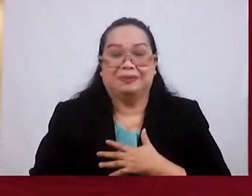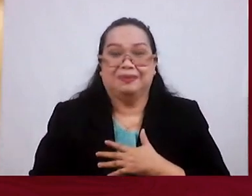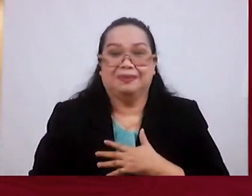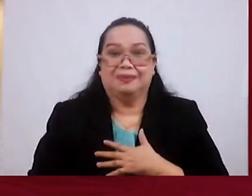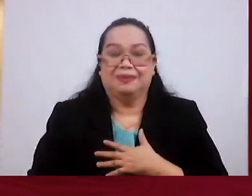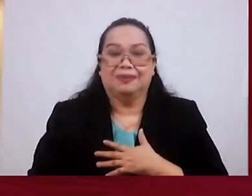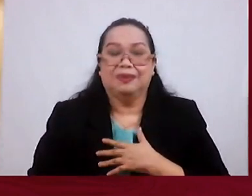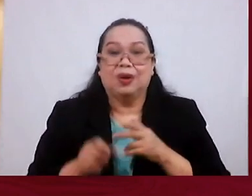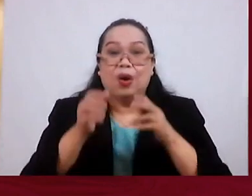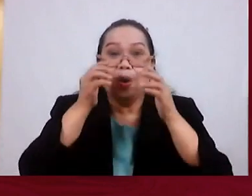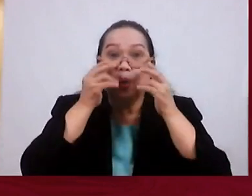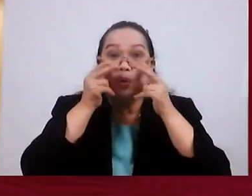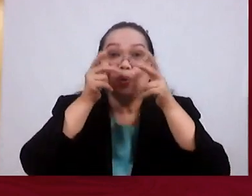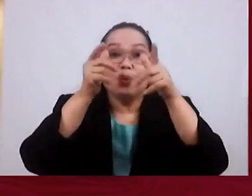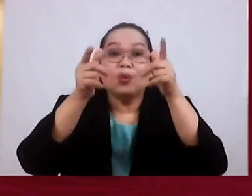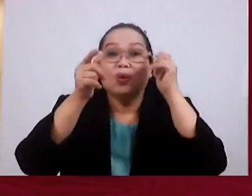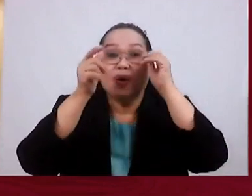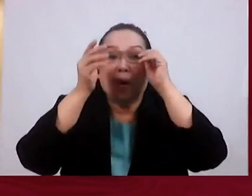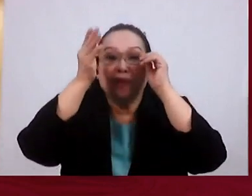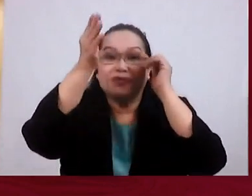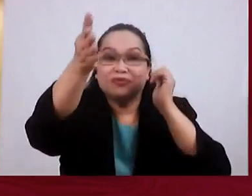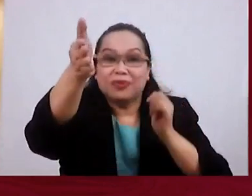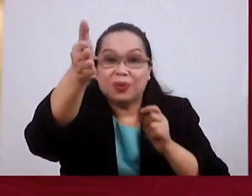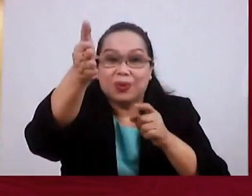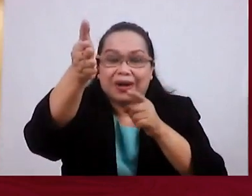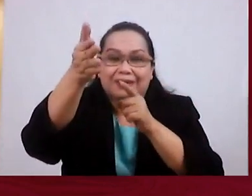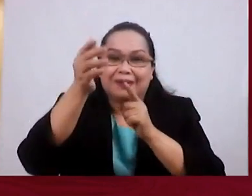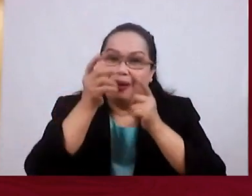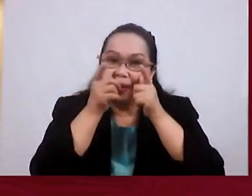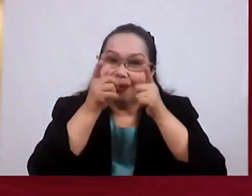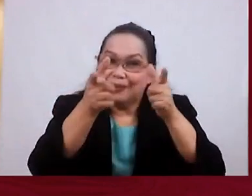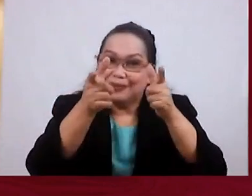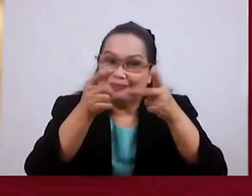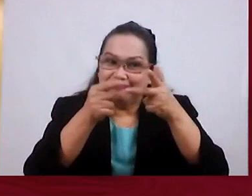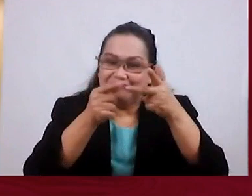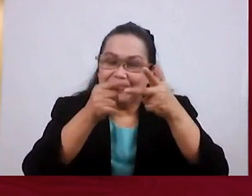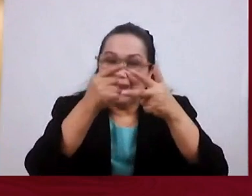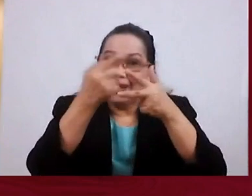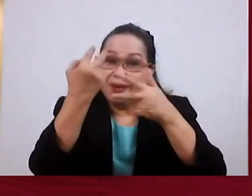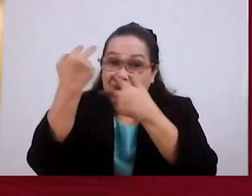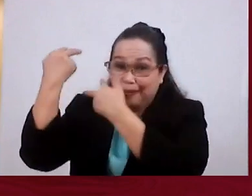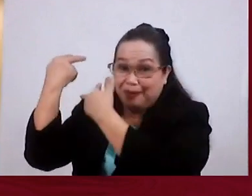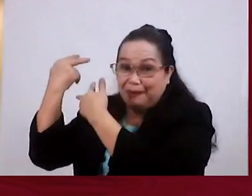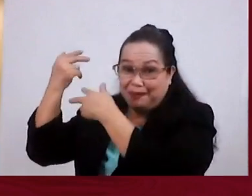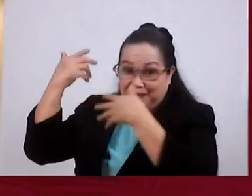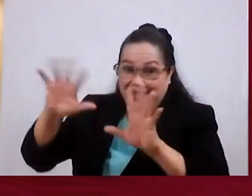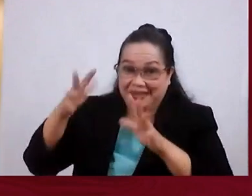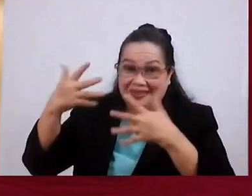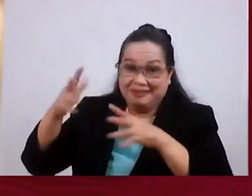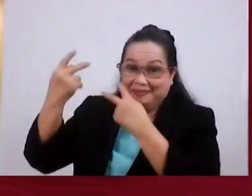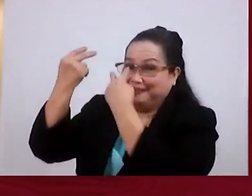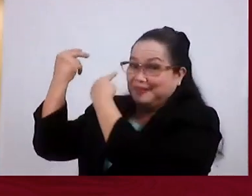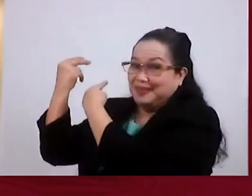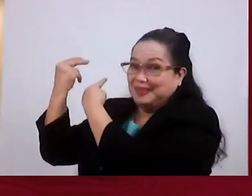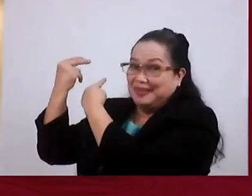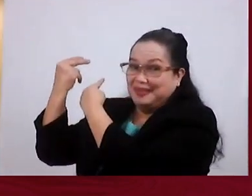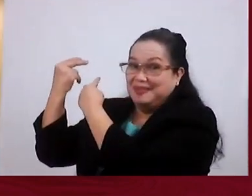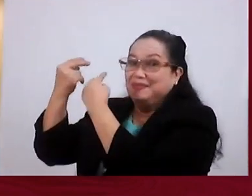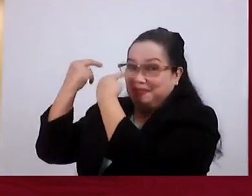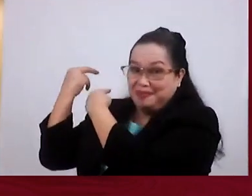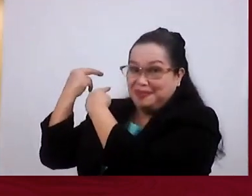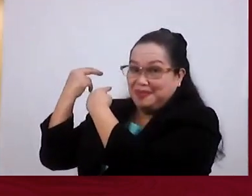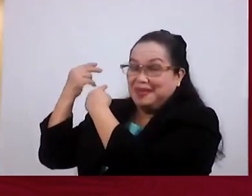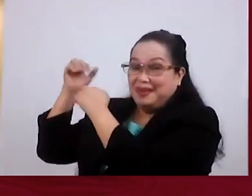Look Forward Look Forward He Already Said Look Back Remember Look Back To Your Past